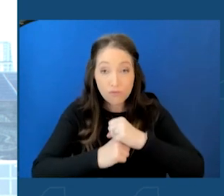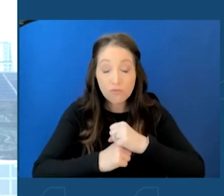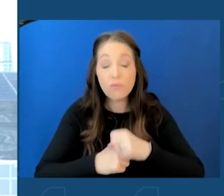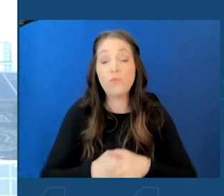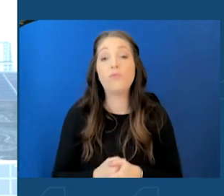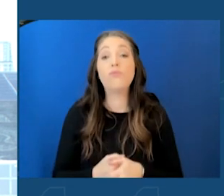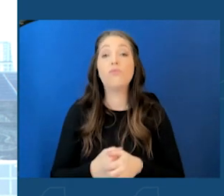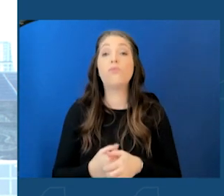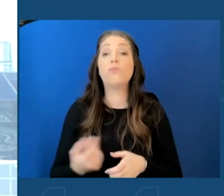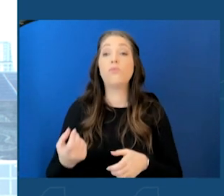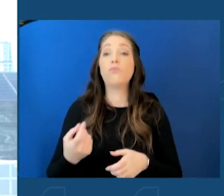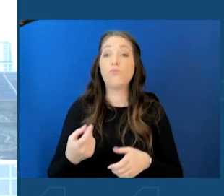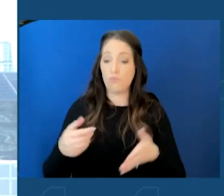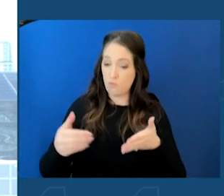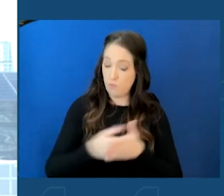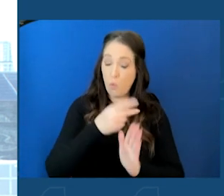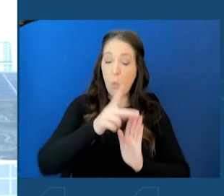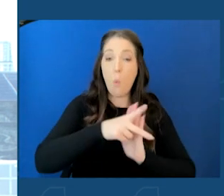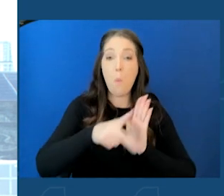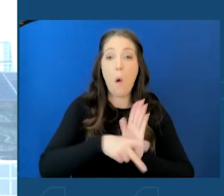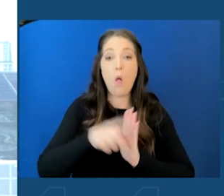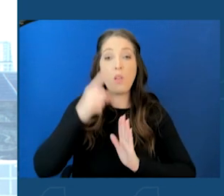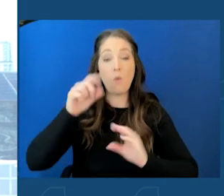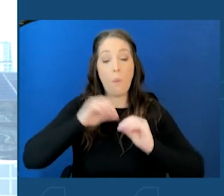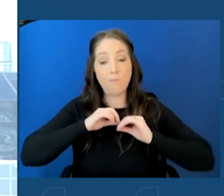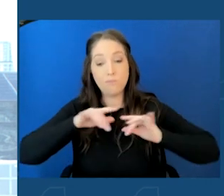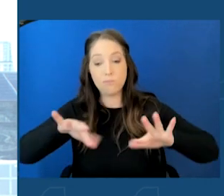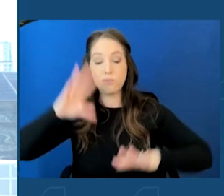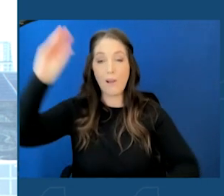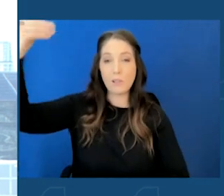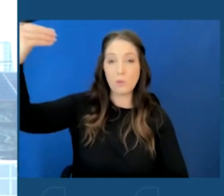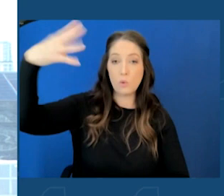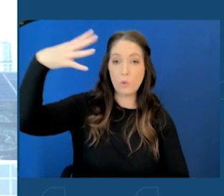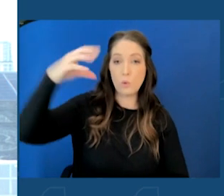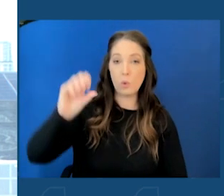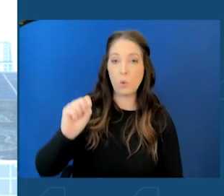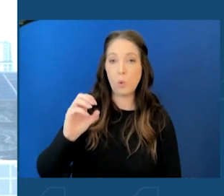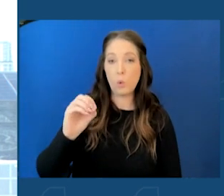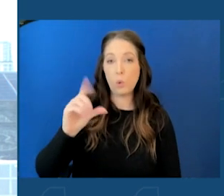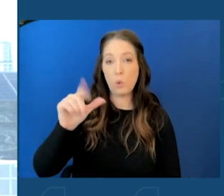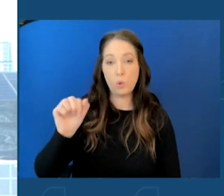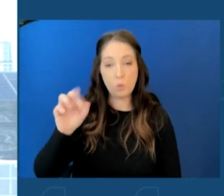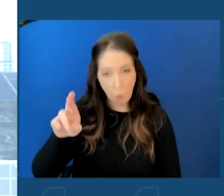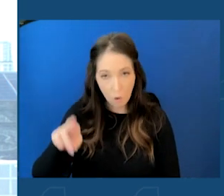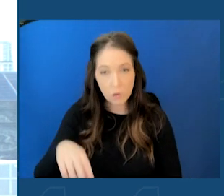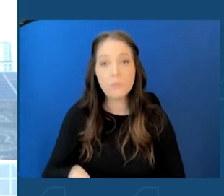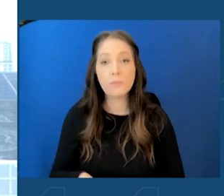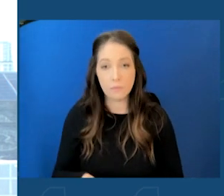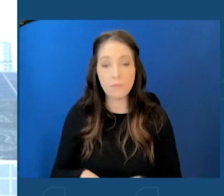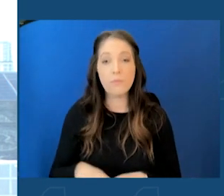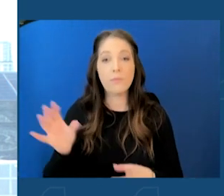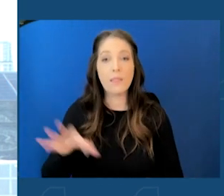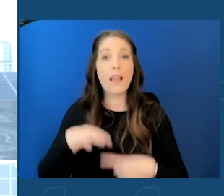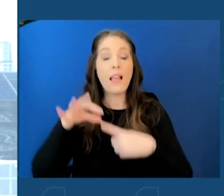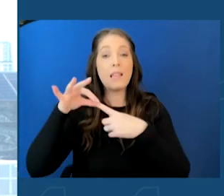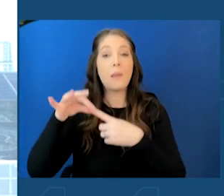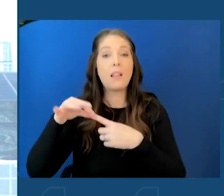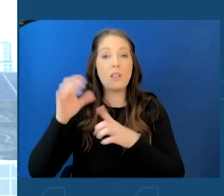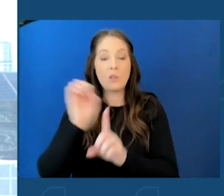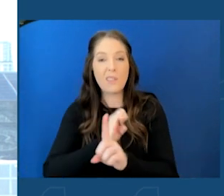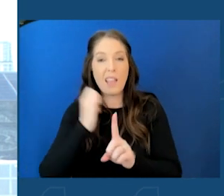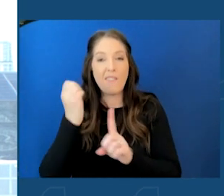policies to expand solar, as New York State is doing such a great job at, especially into the environmental justice